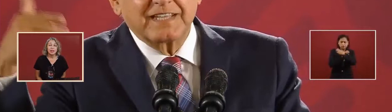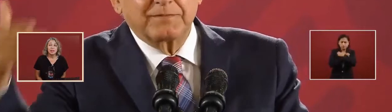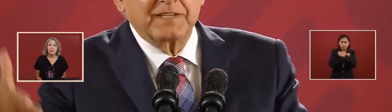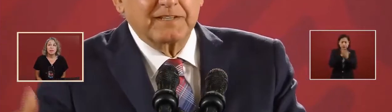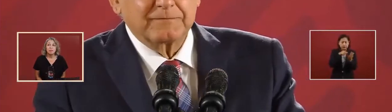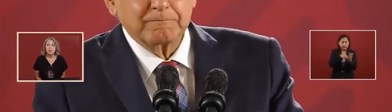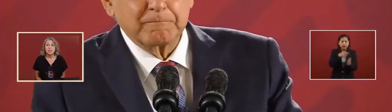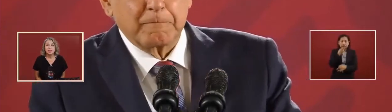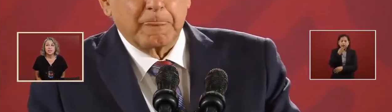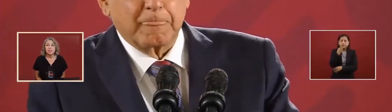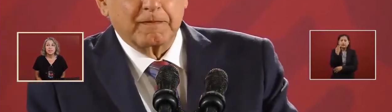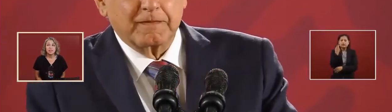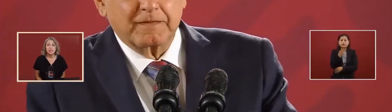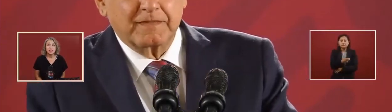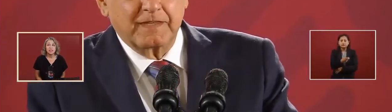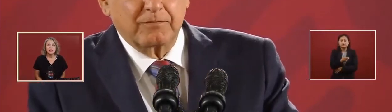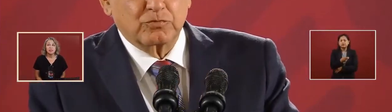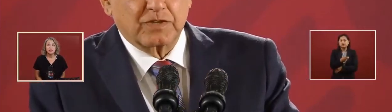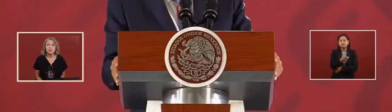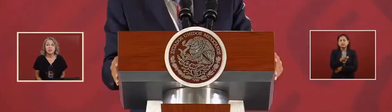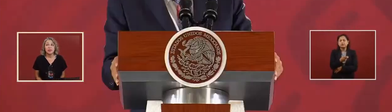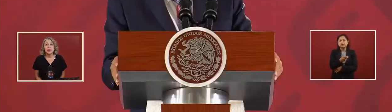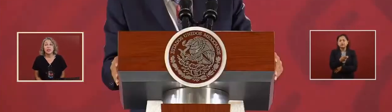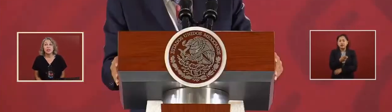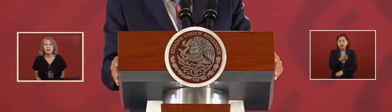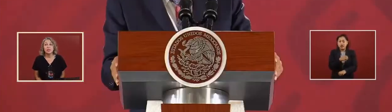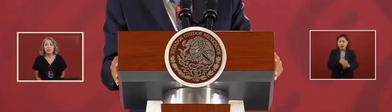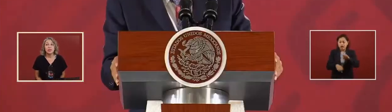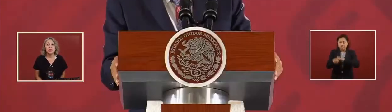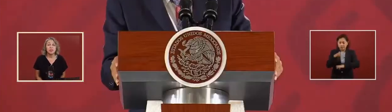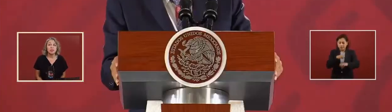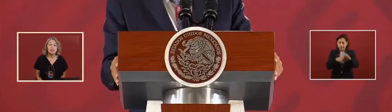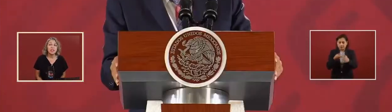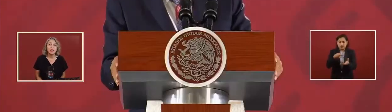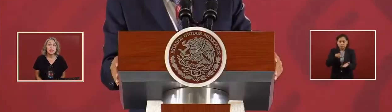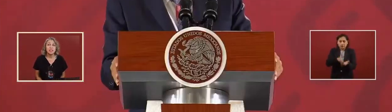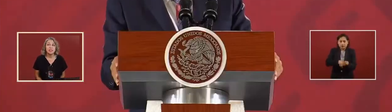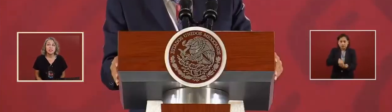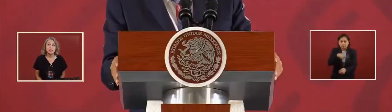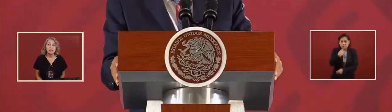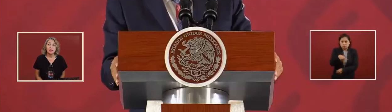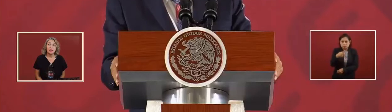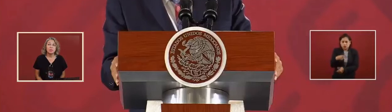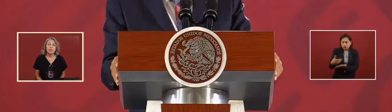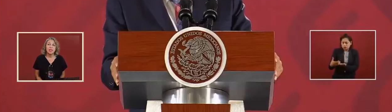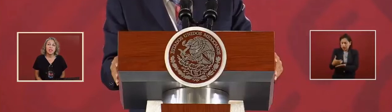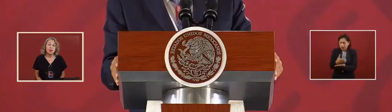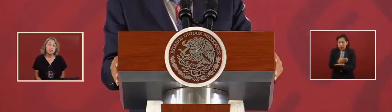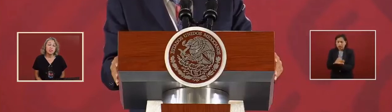to look for the utilities, but they also have to